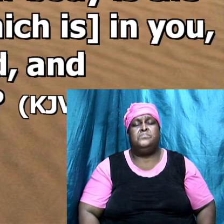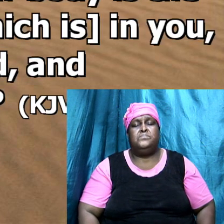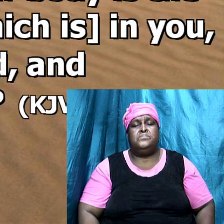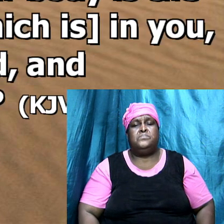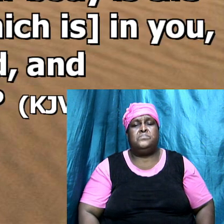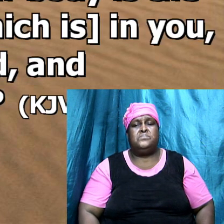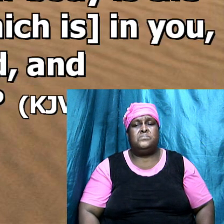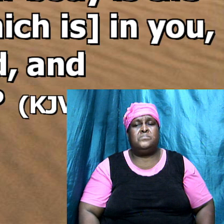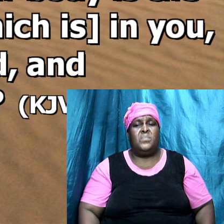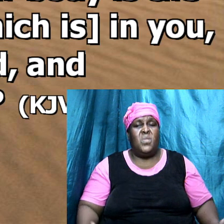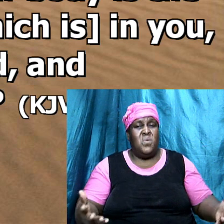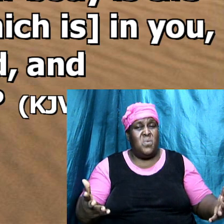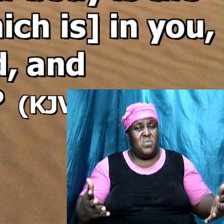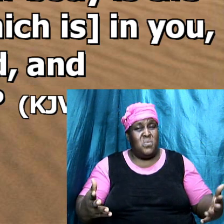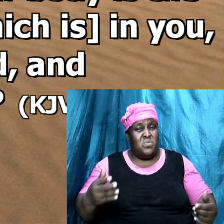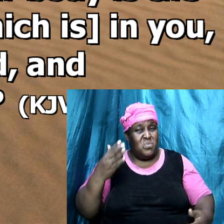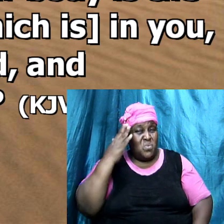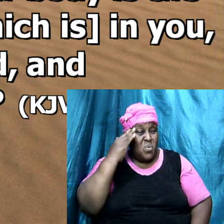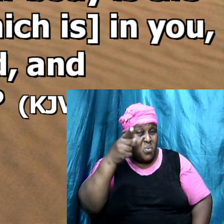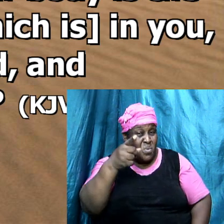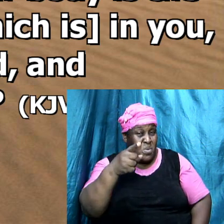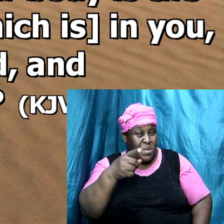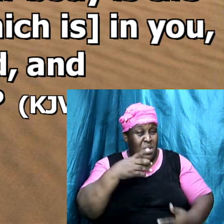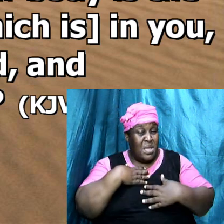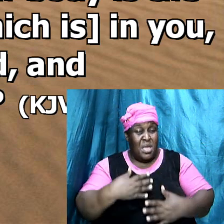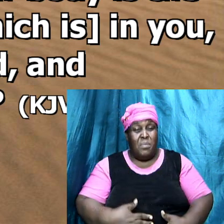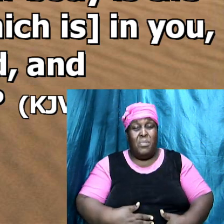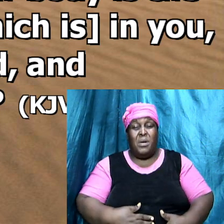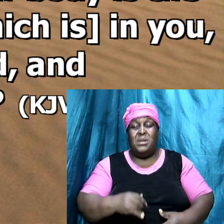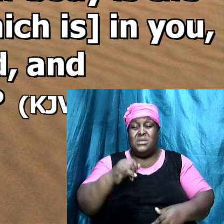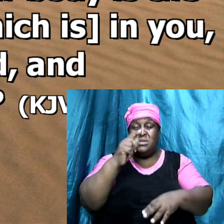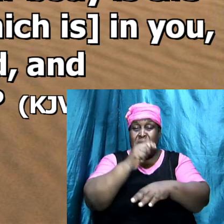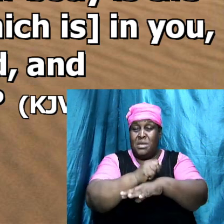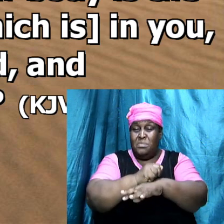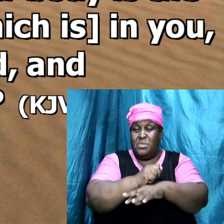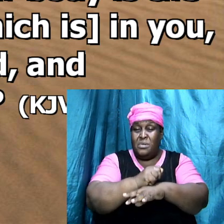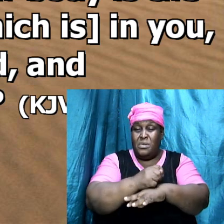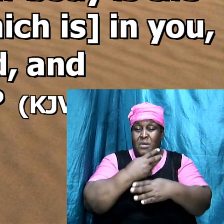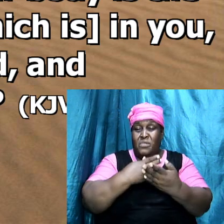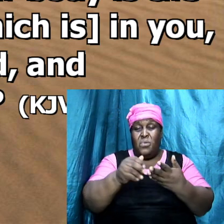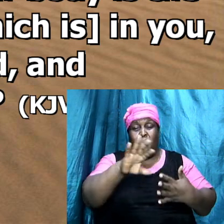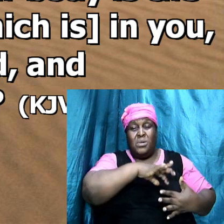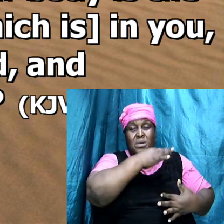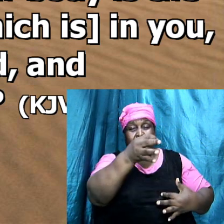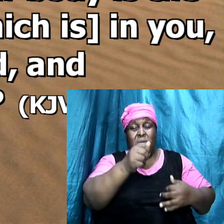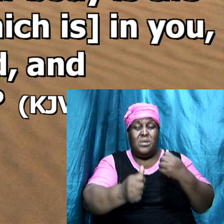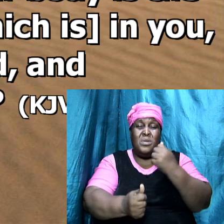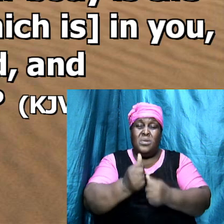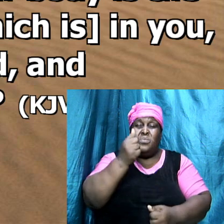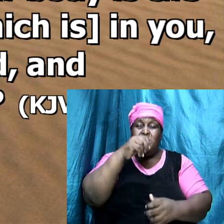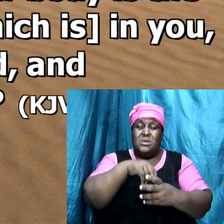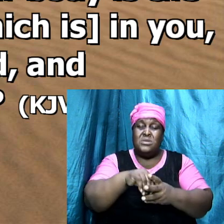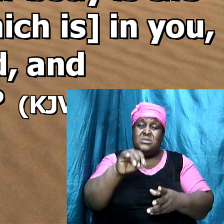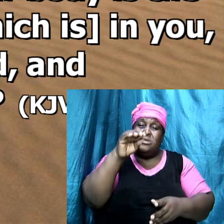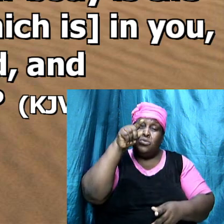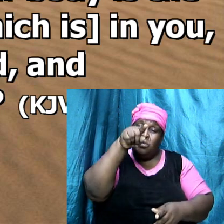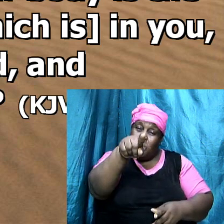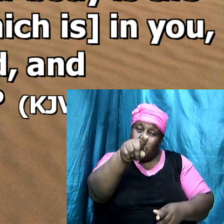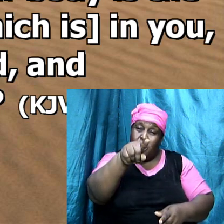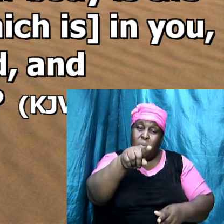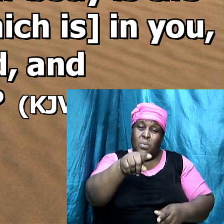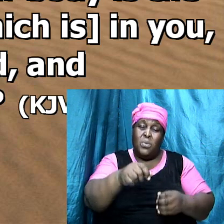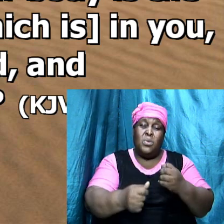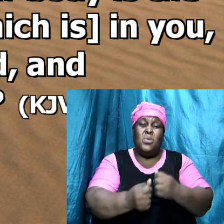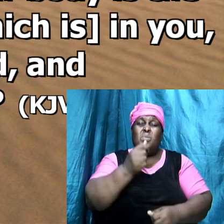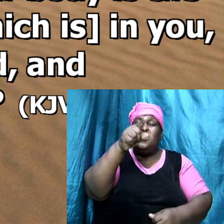what? Know he not that your body is the temple of the Holy Ghost, which is in you, which